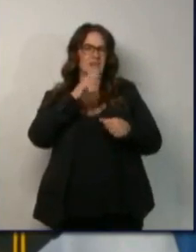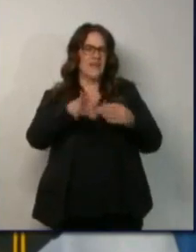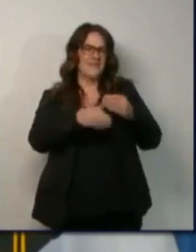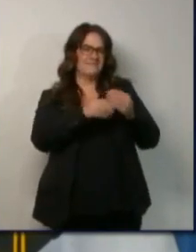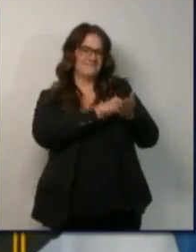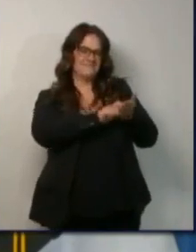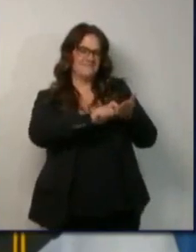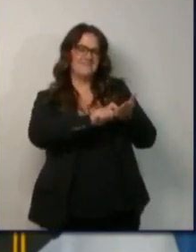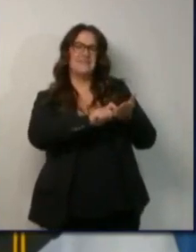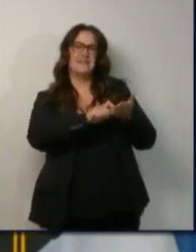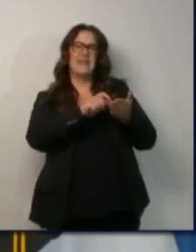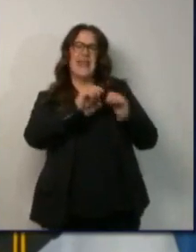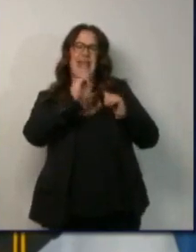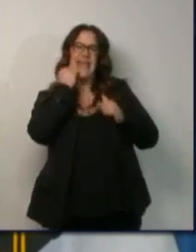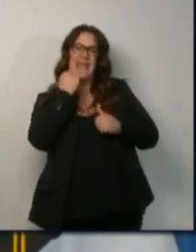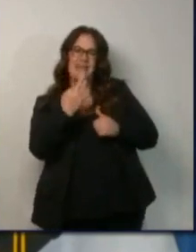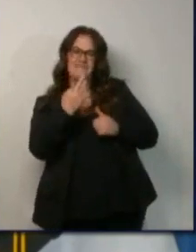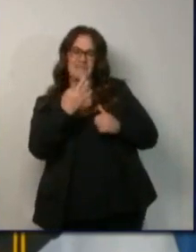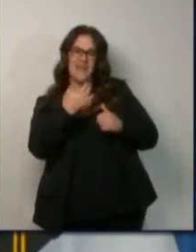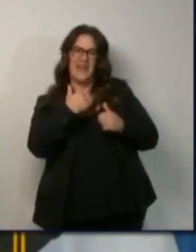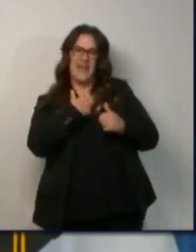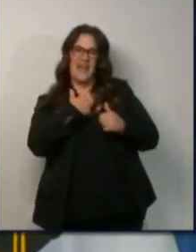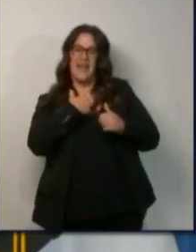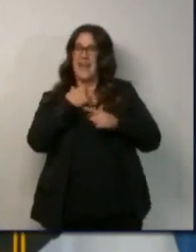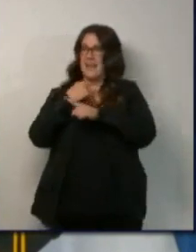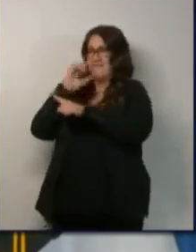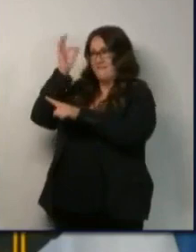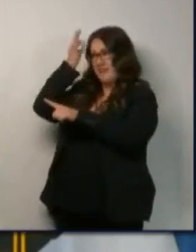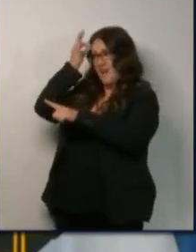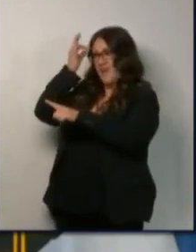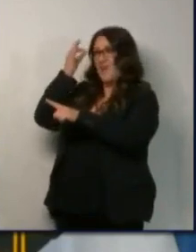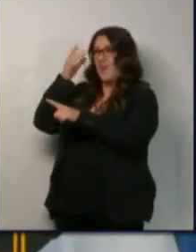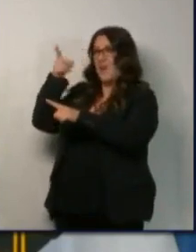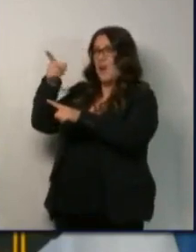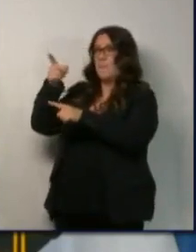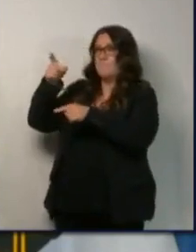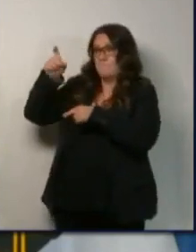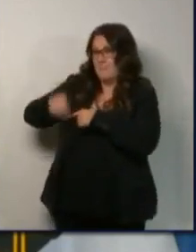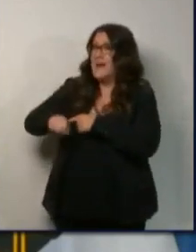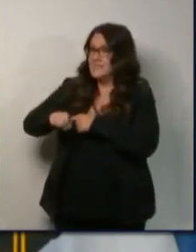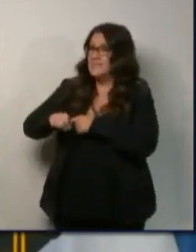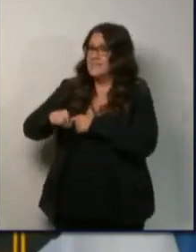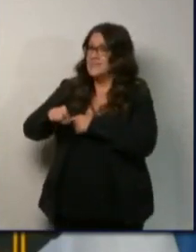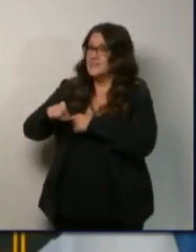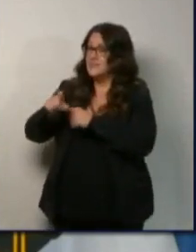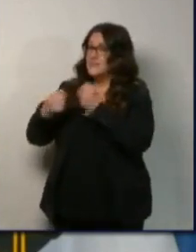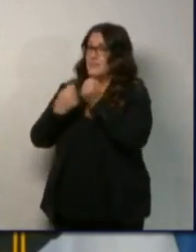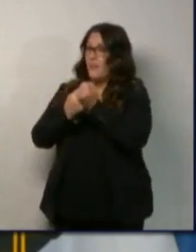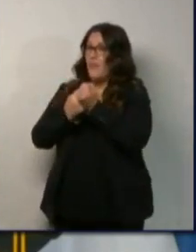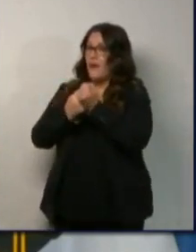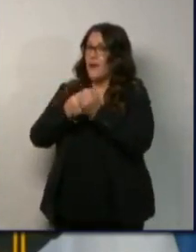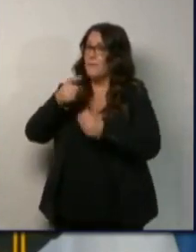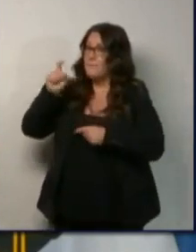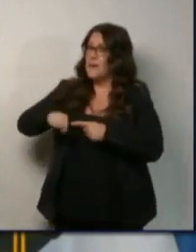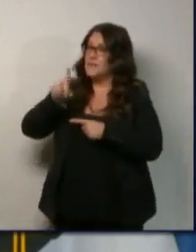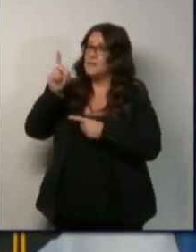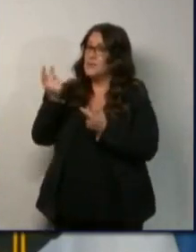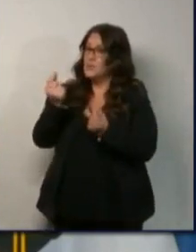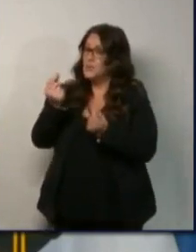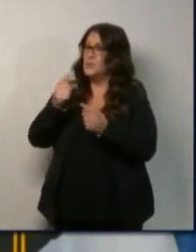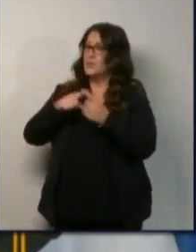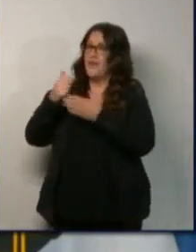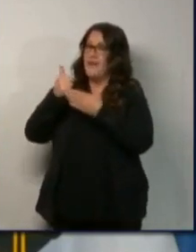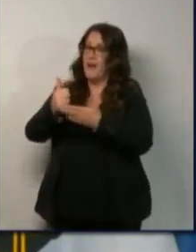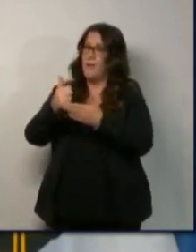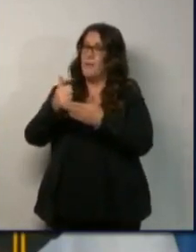controlling section that if the federal government does what it must do under the circumstances to help states